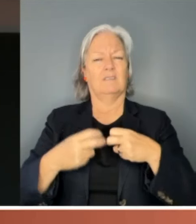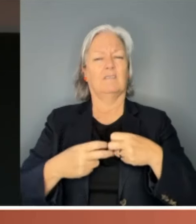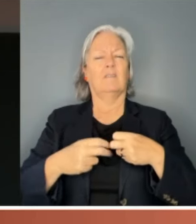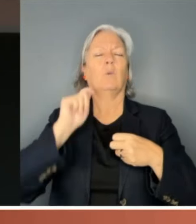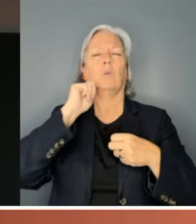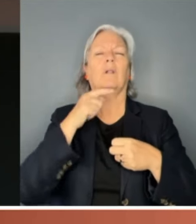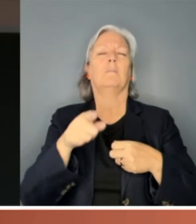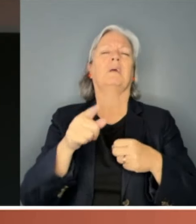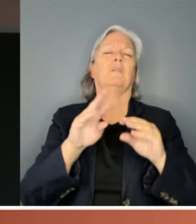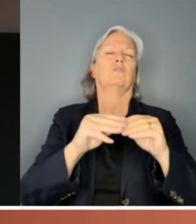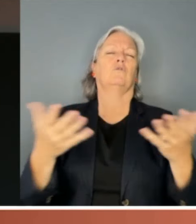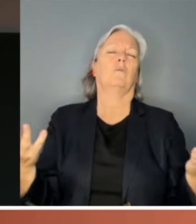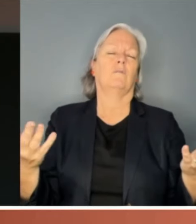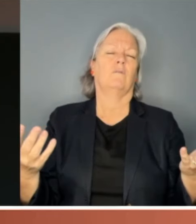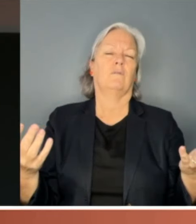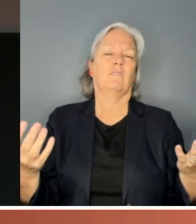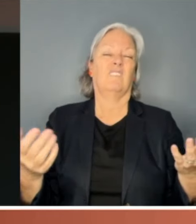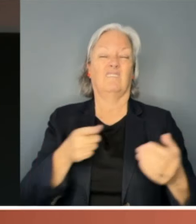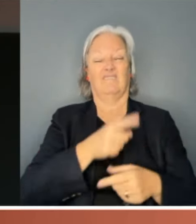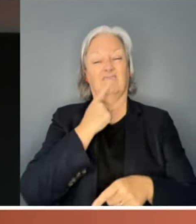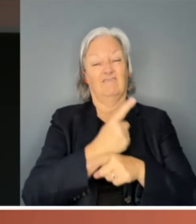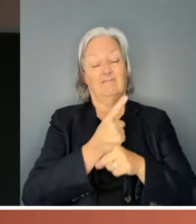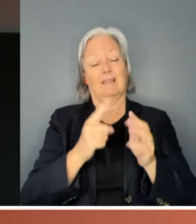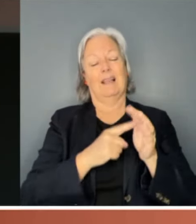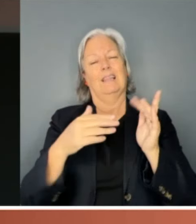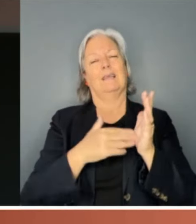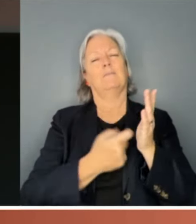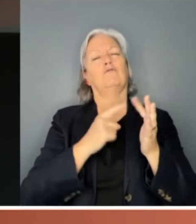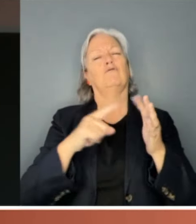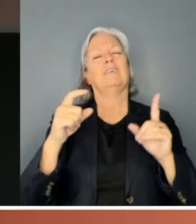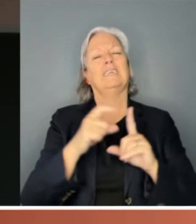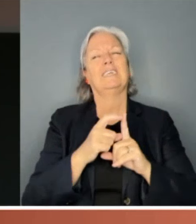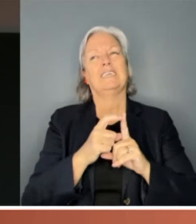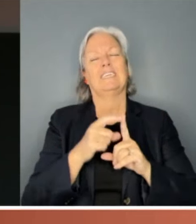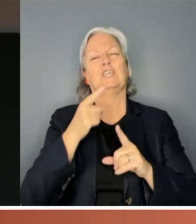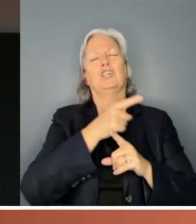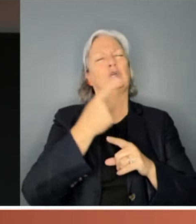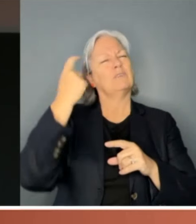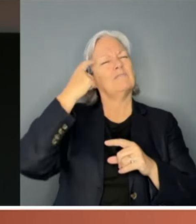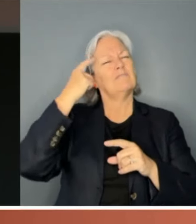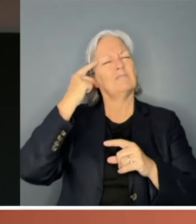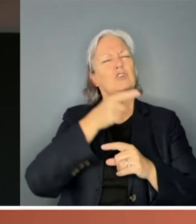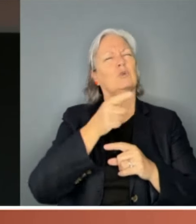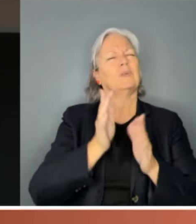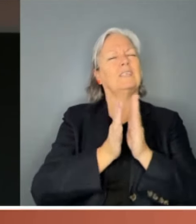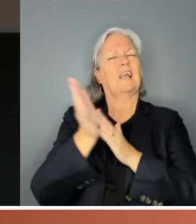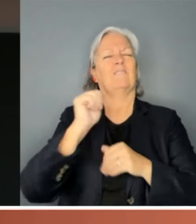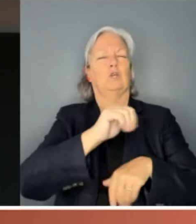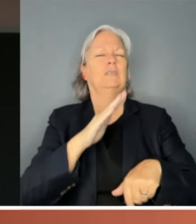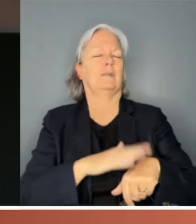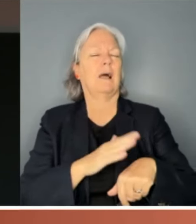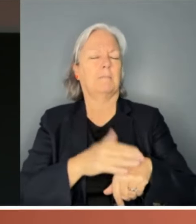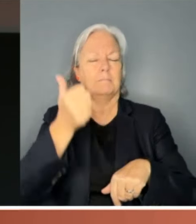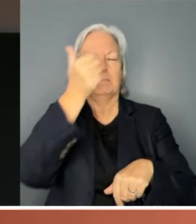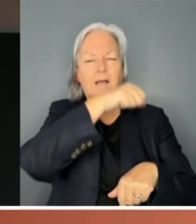Their prophetic words, Elizabeth Reid was well ahead of her time. It is deeply troubling that now,